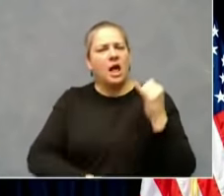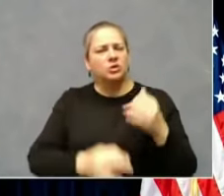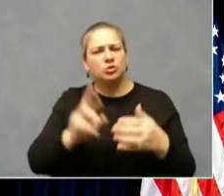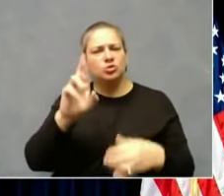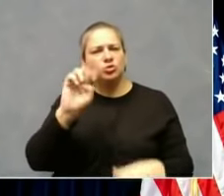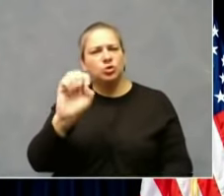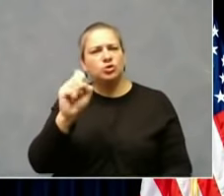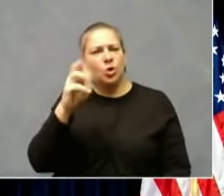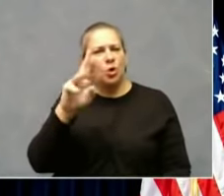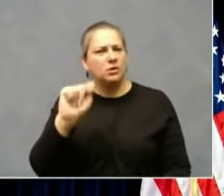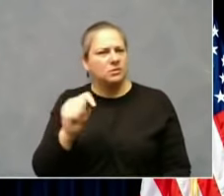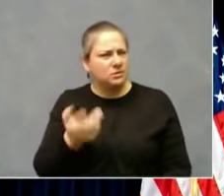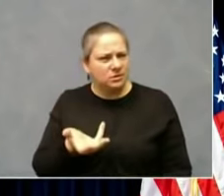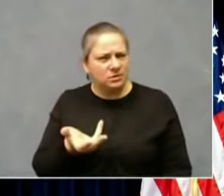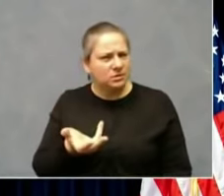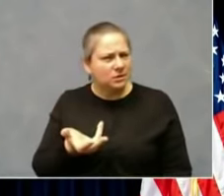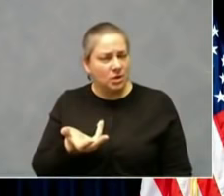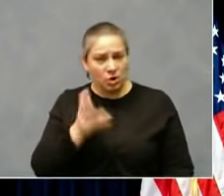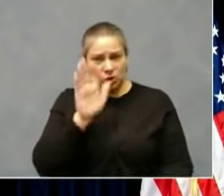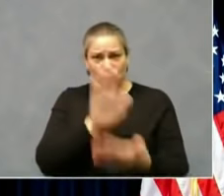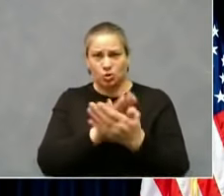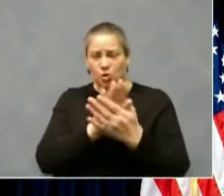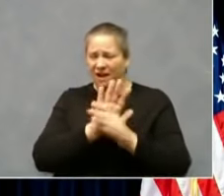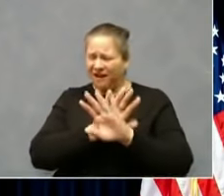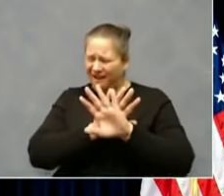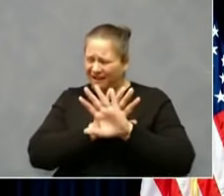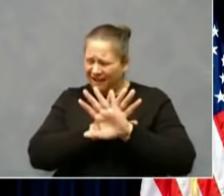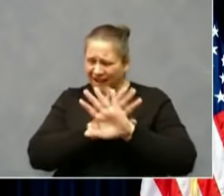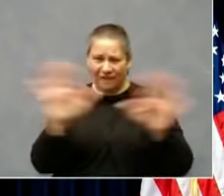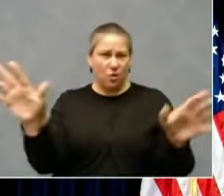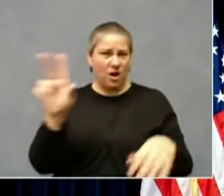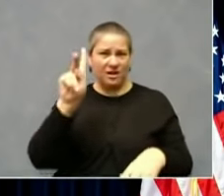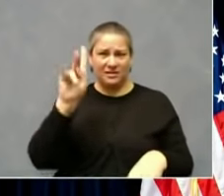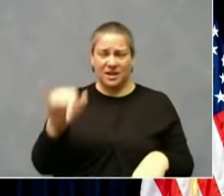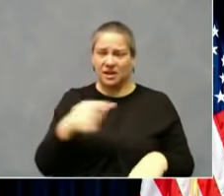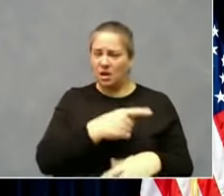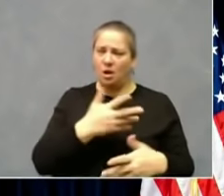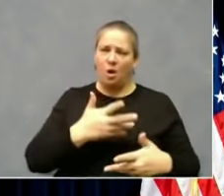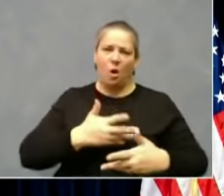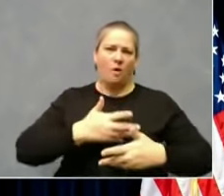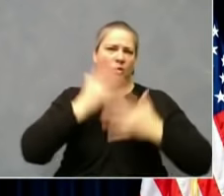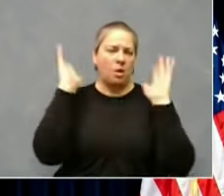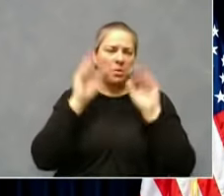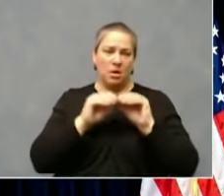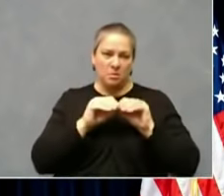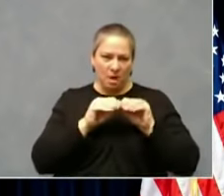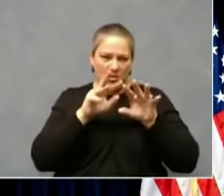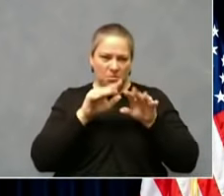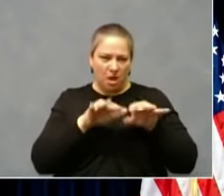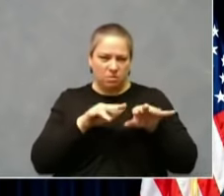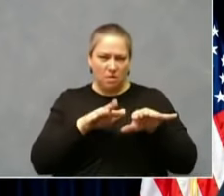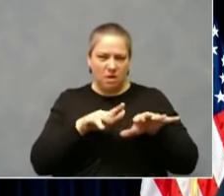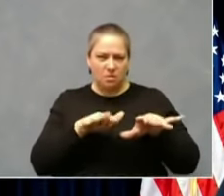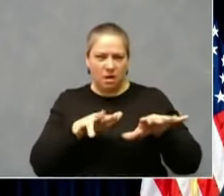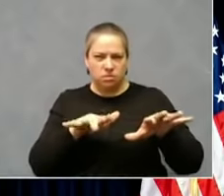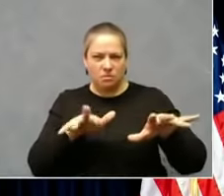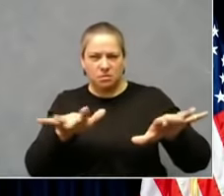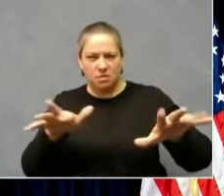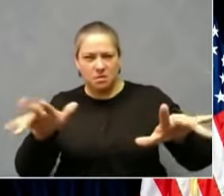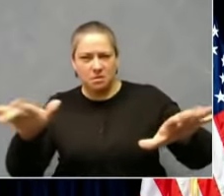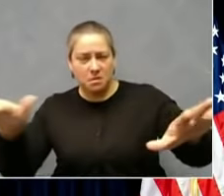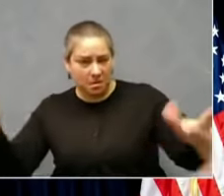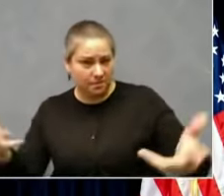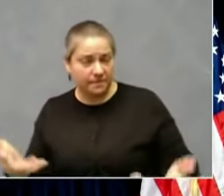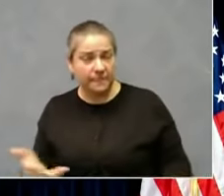schools everywhere in Kentucky right now are being overwhelmed by this virus. And we set up the color-coded system